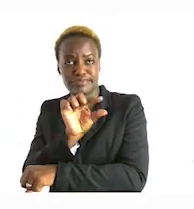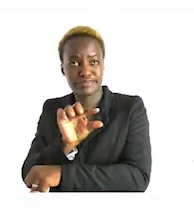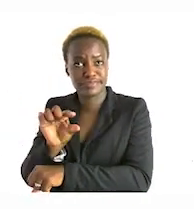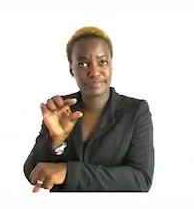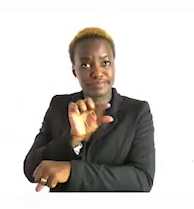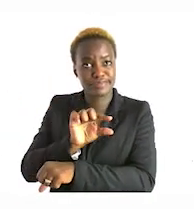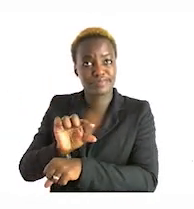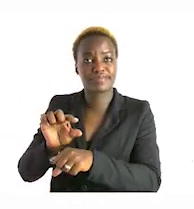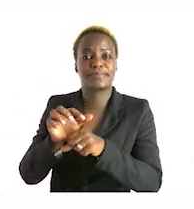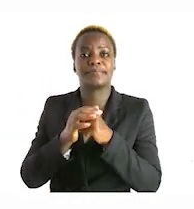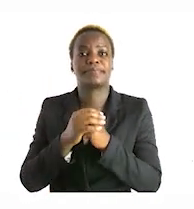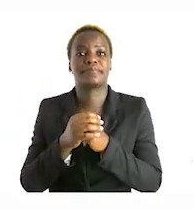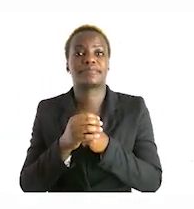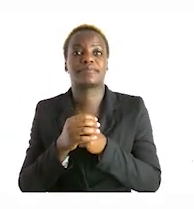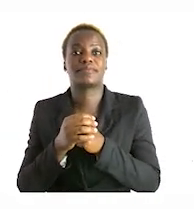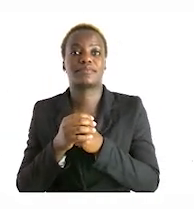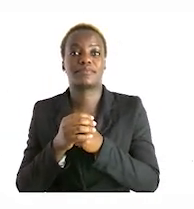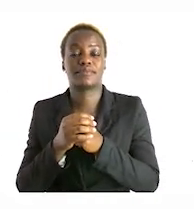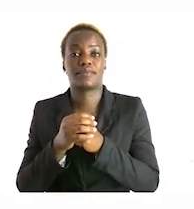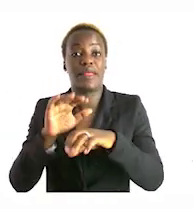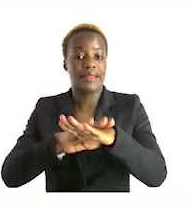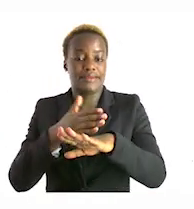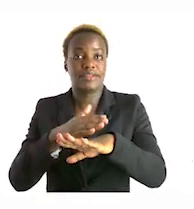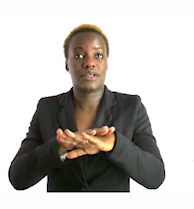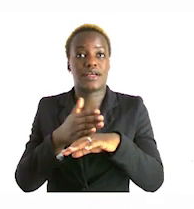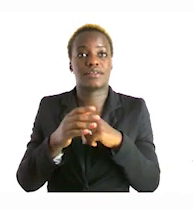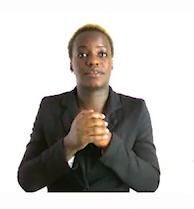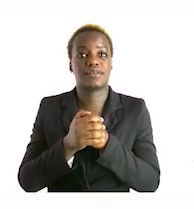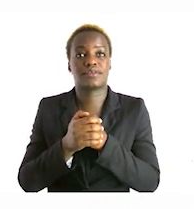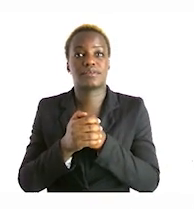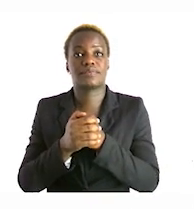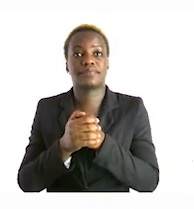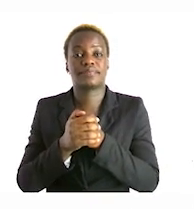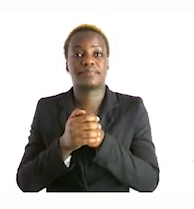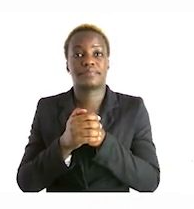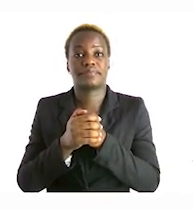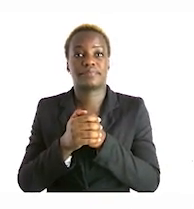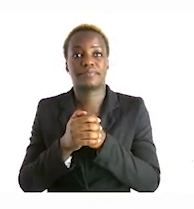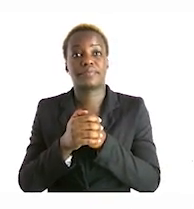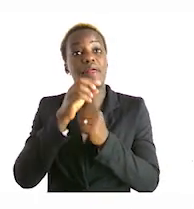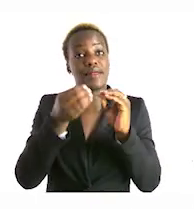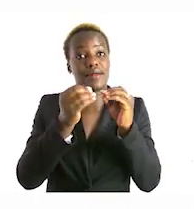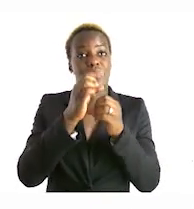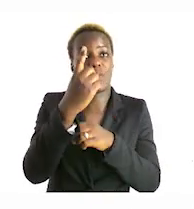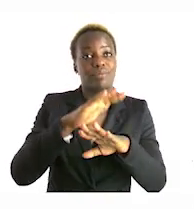okay let me tell you quickly for example let's quickly take the example of number one